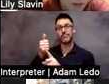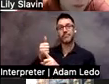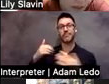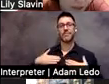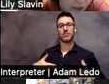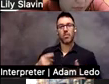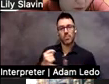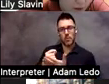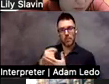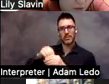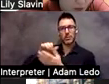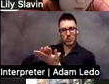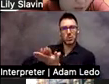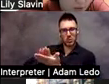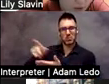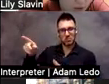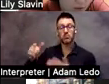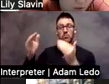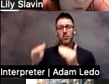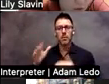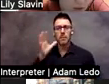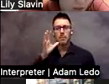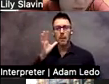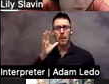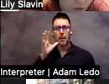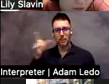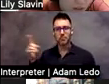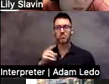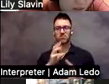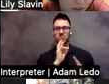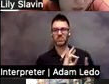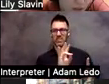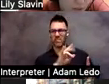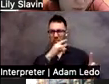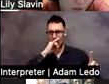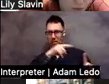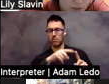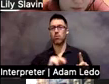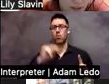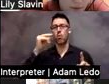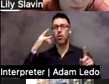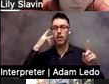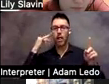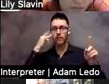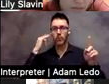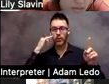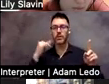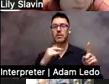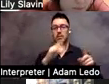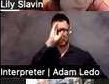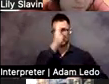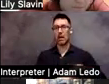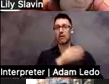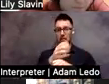And then we have mom of a 7-year-old, Northern California, whose son receives adaptive PE.